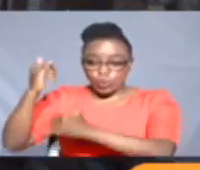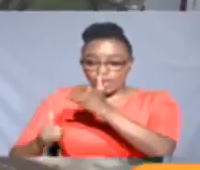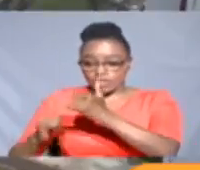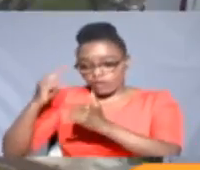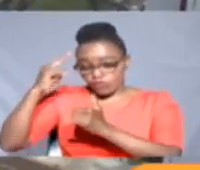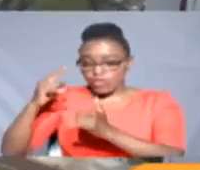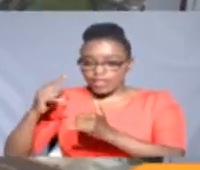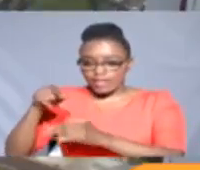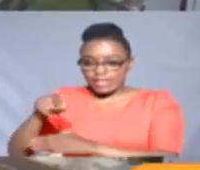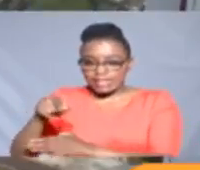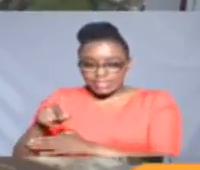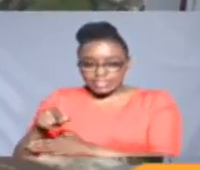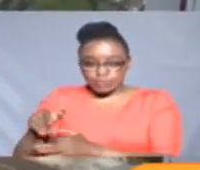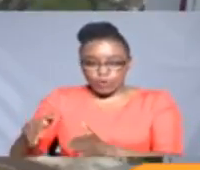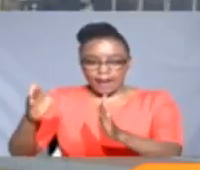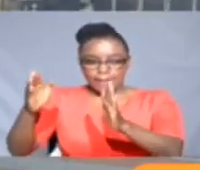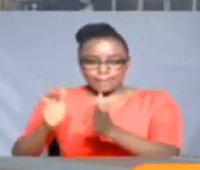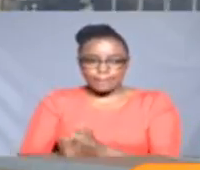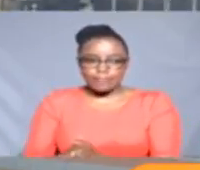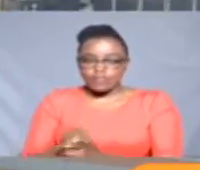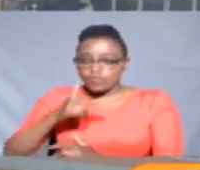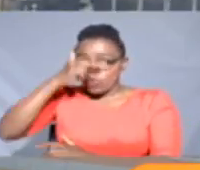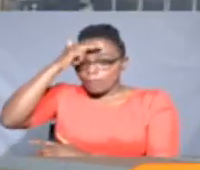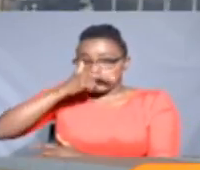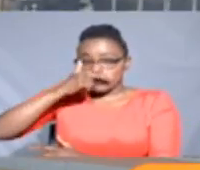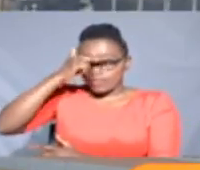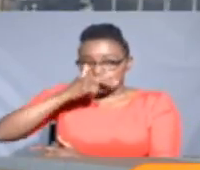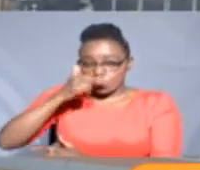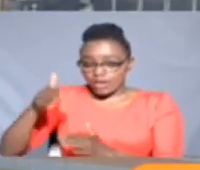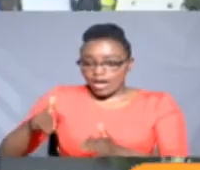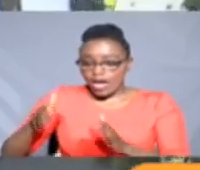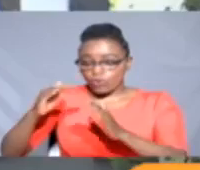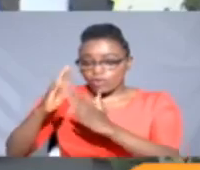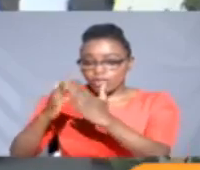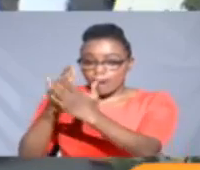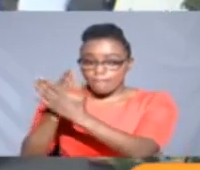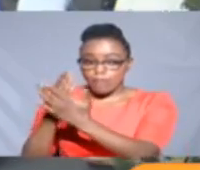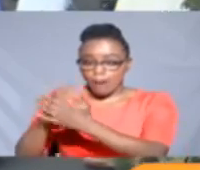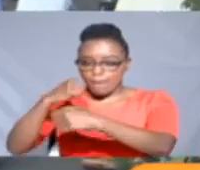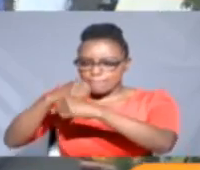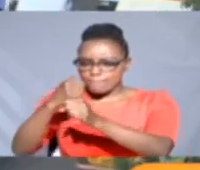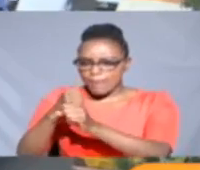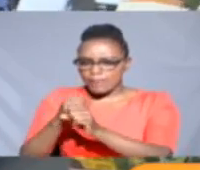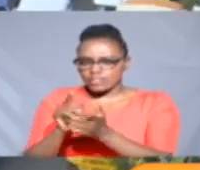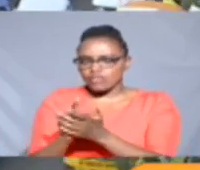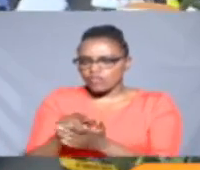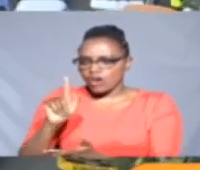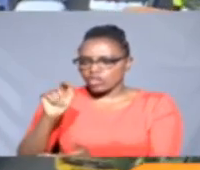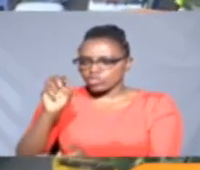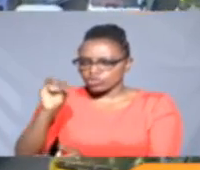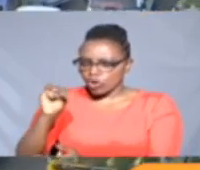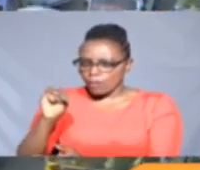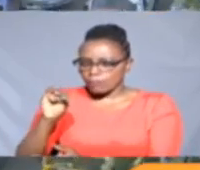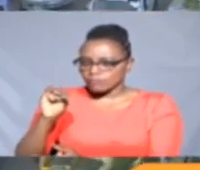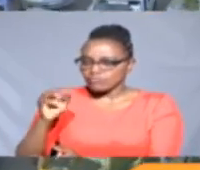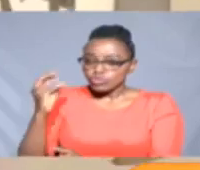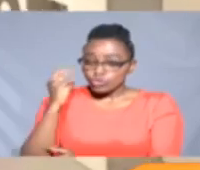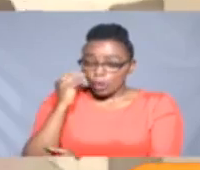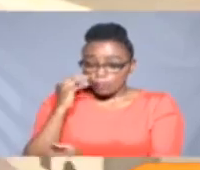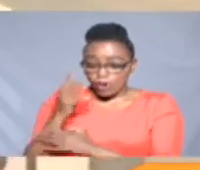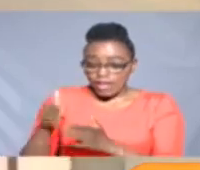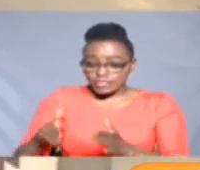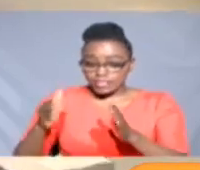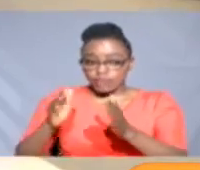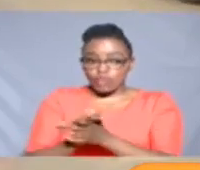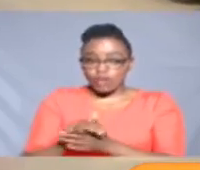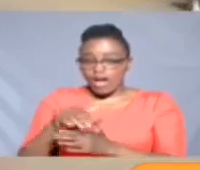end of the route. From Thika Superhighway, the proposal designs to close Tomboyer Street from other